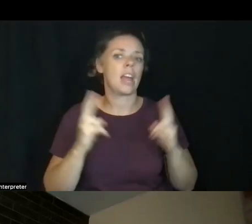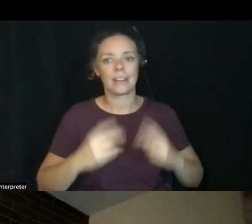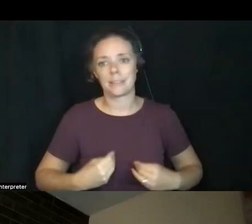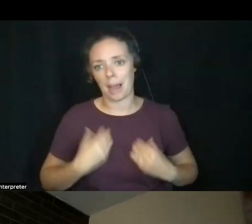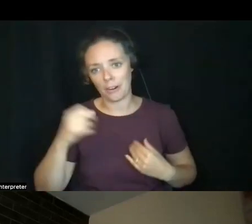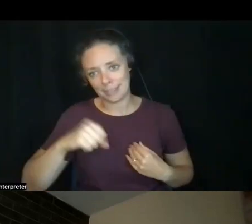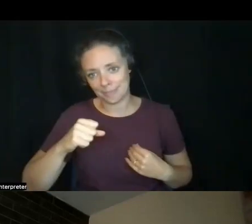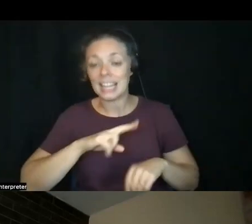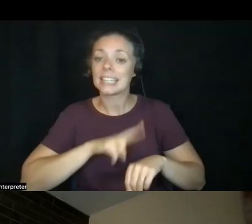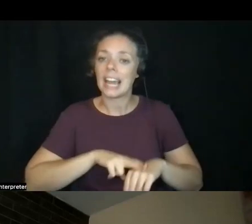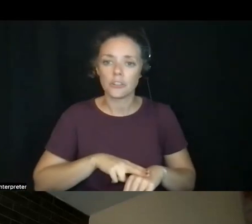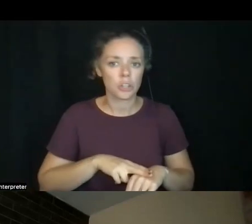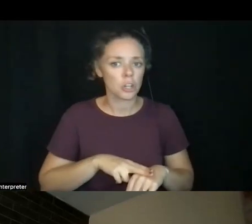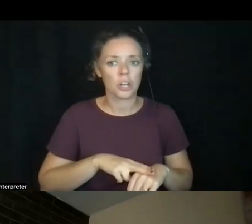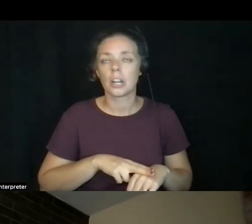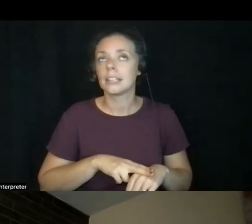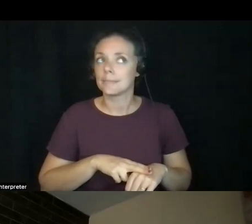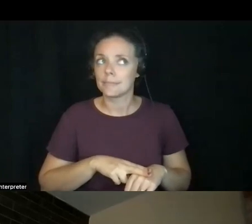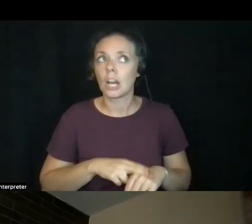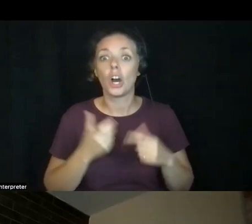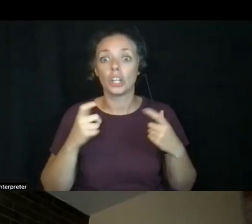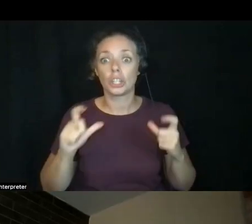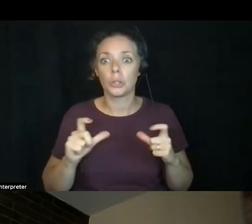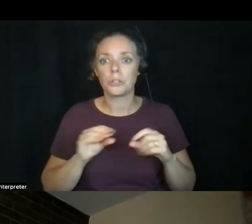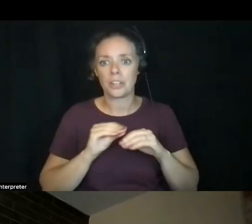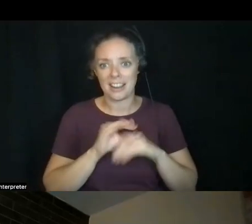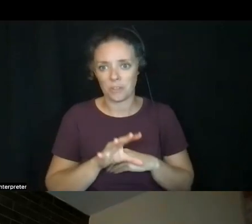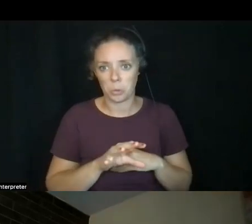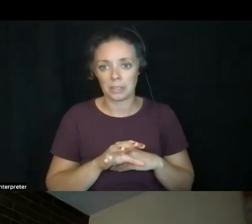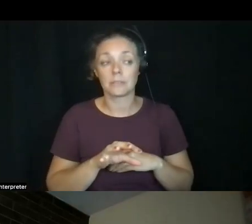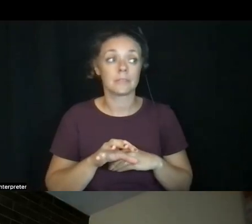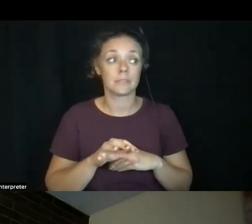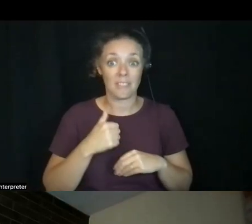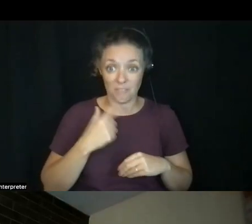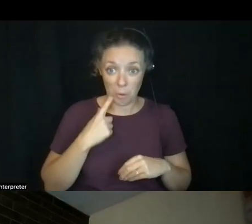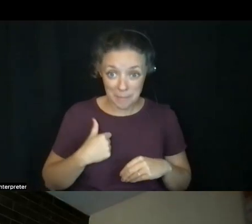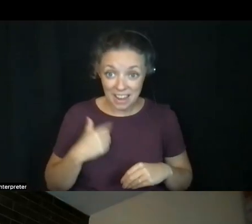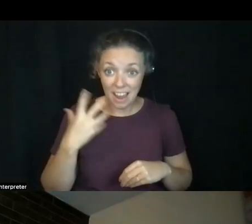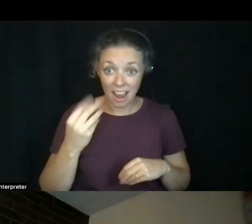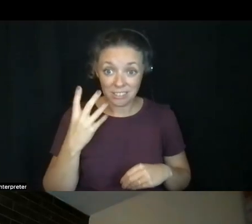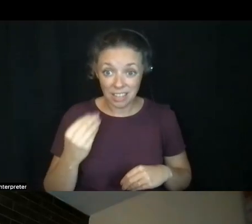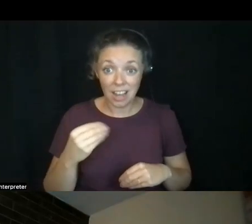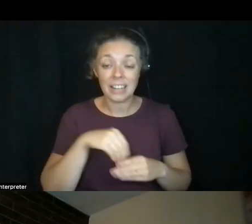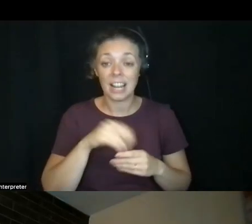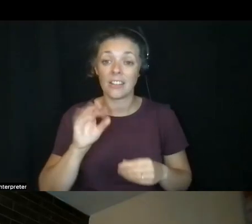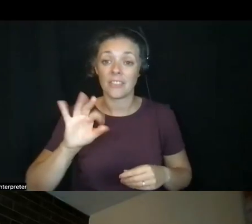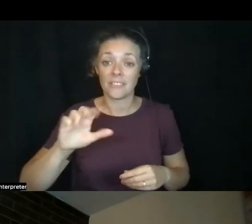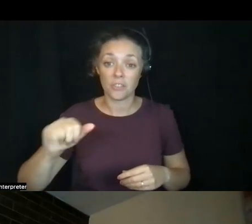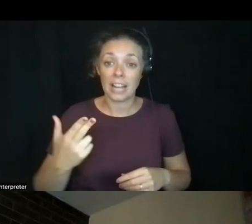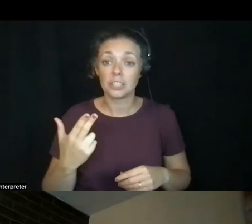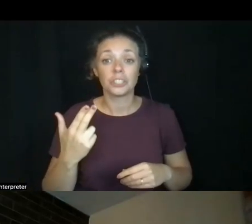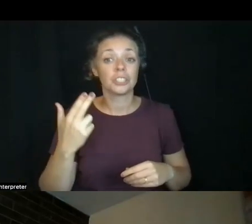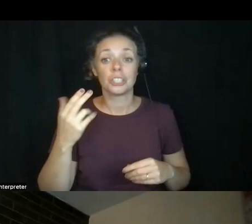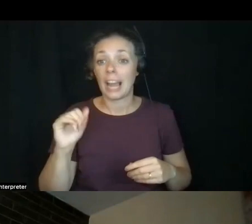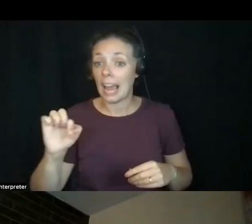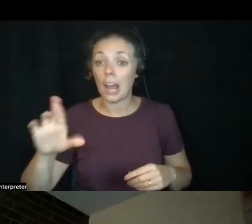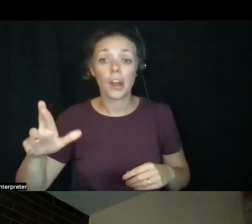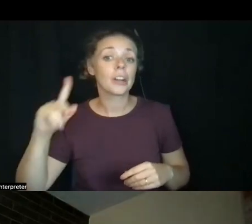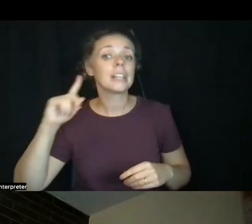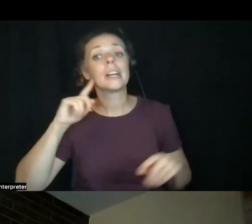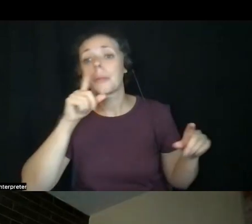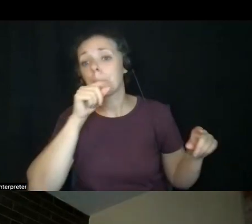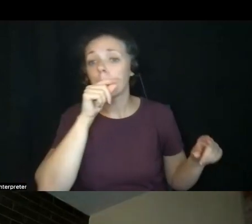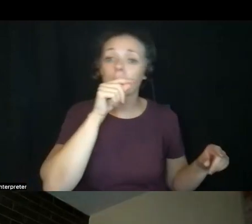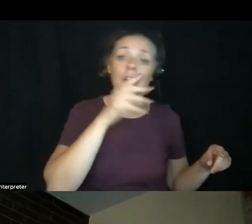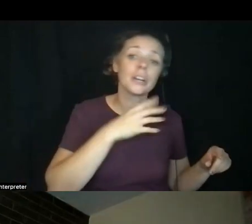such a part of, of influence and to be outside in the fresh air and to hear birdsong and the sound of the creek